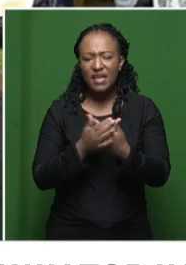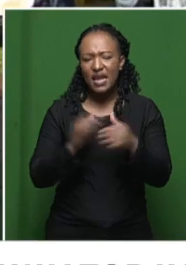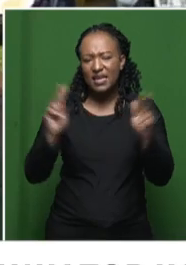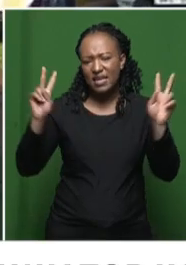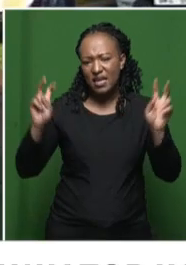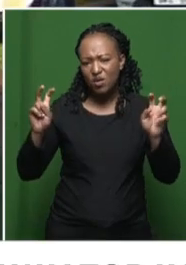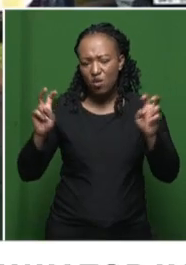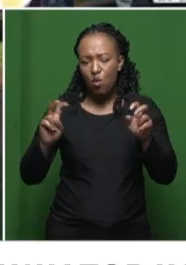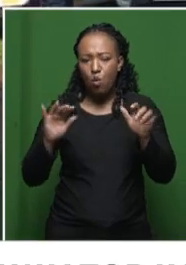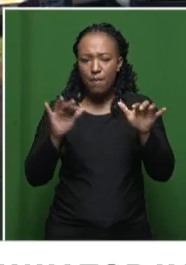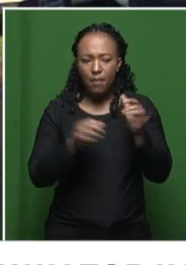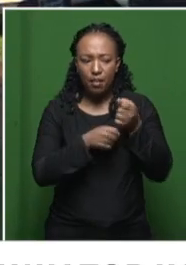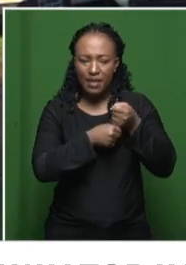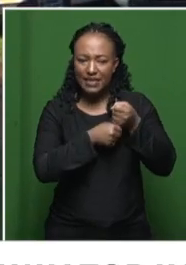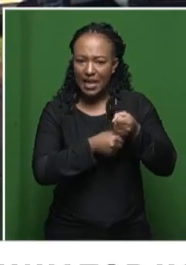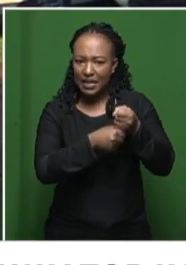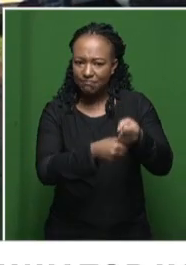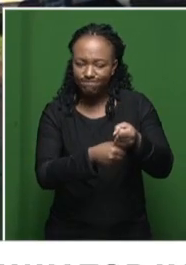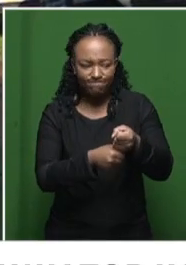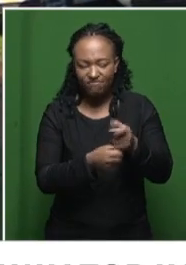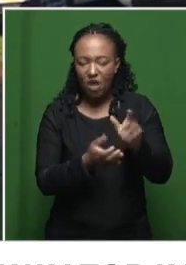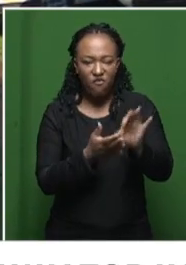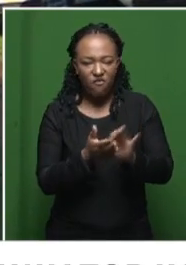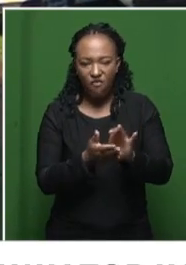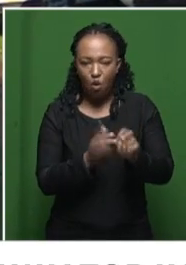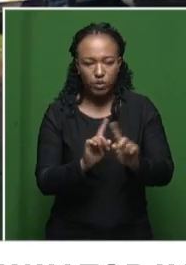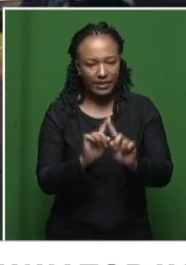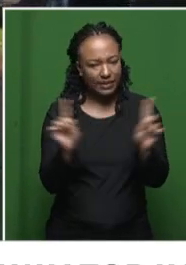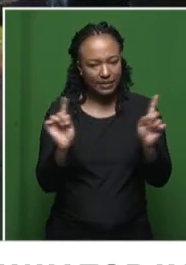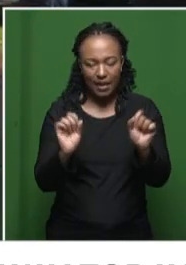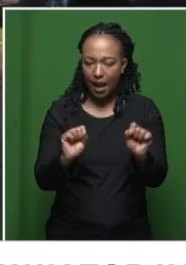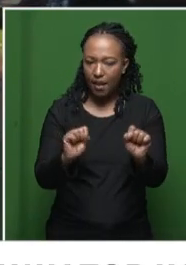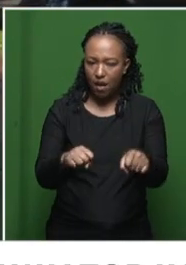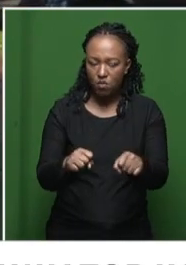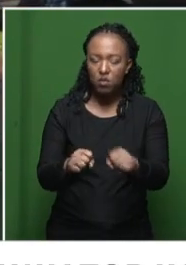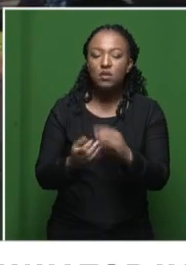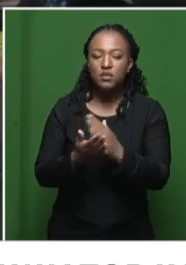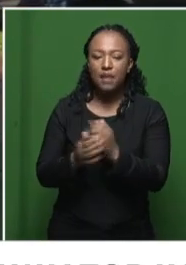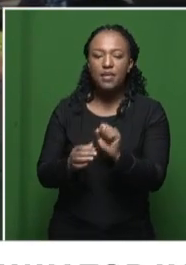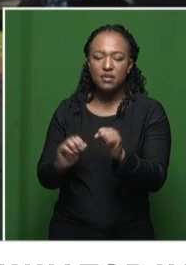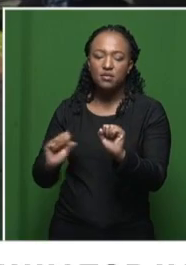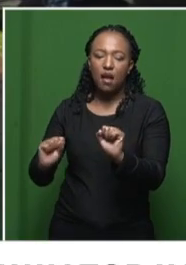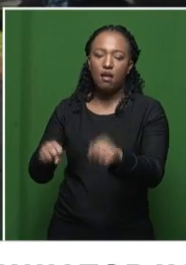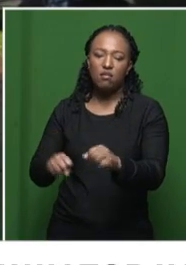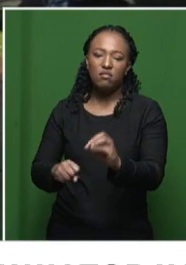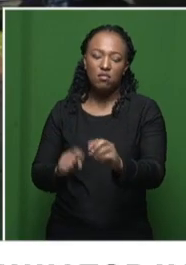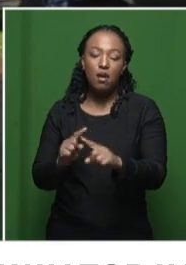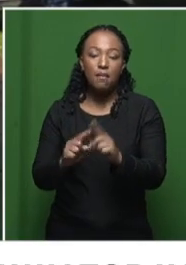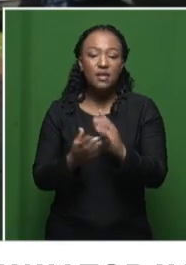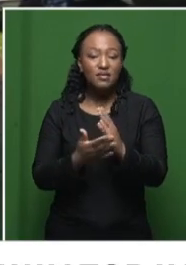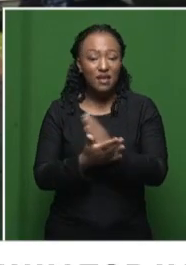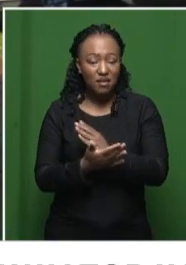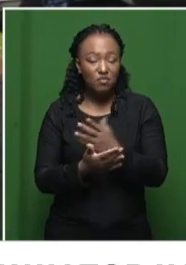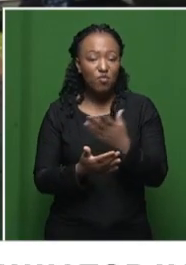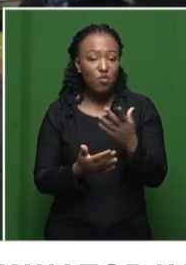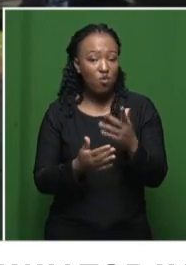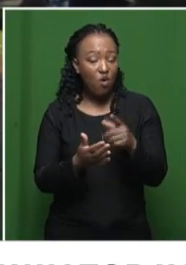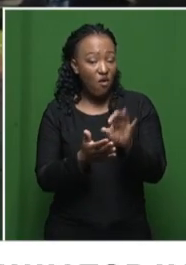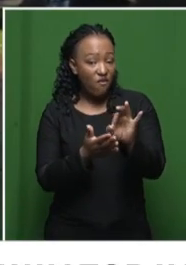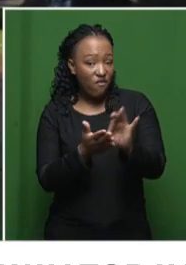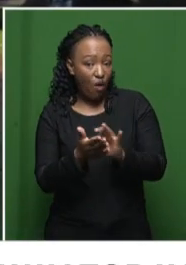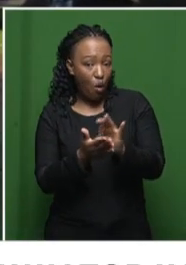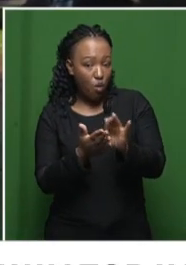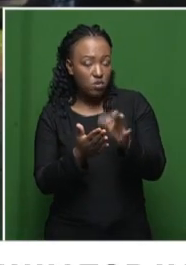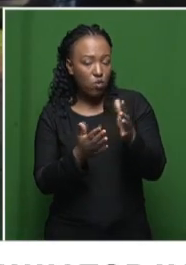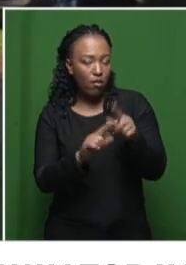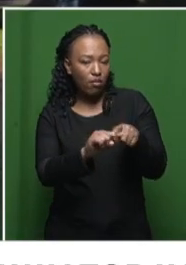with some delegates not being allowed to vote, some being allowed to vote. Some of them were told that they would quarantine certain votes from one